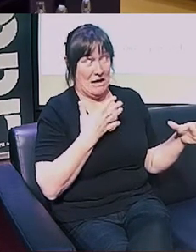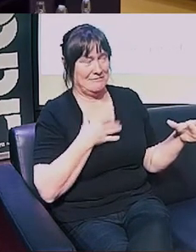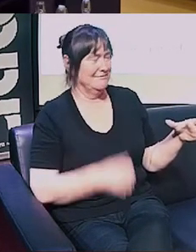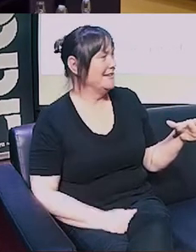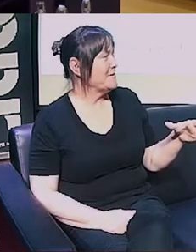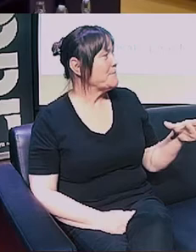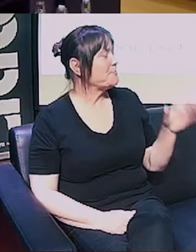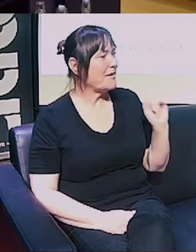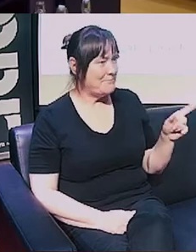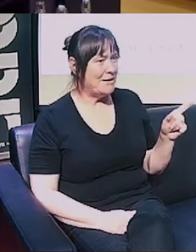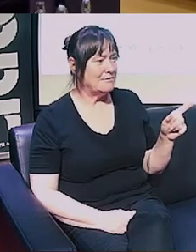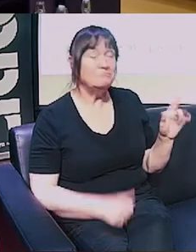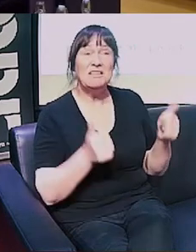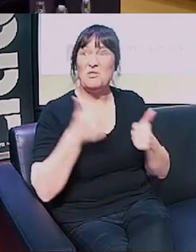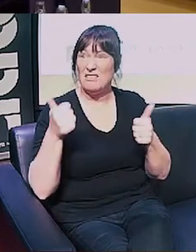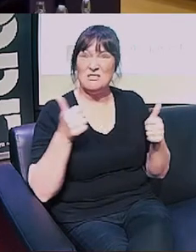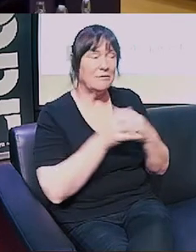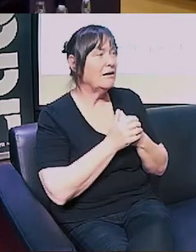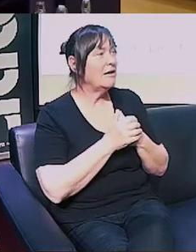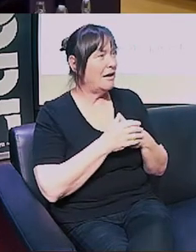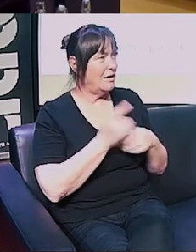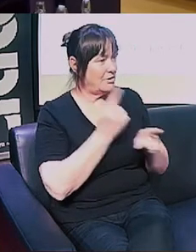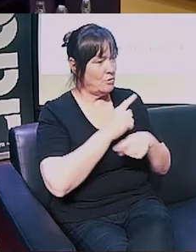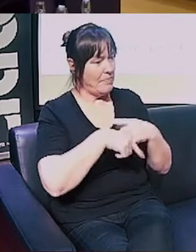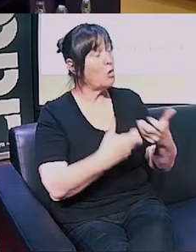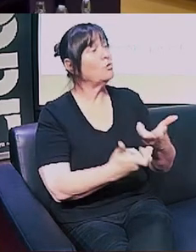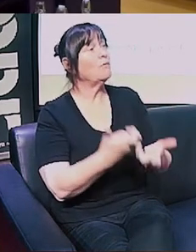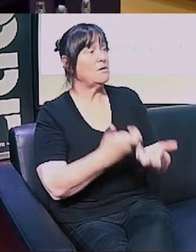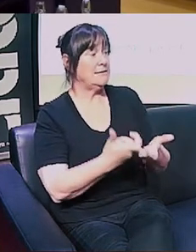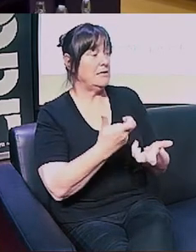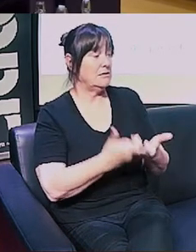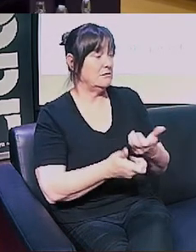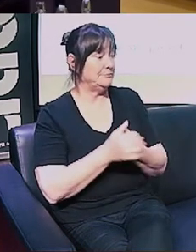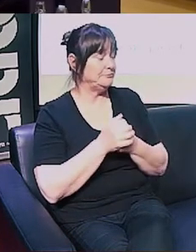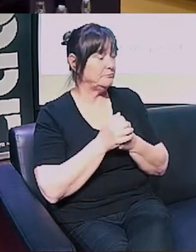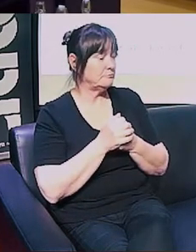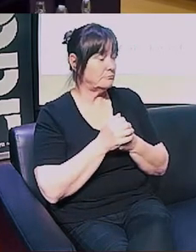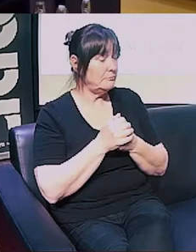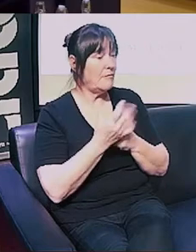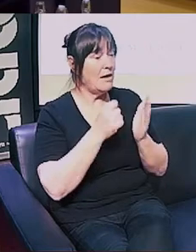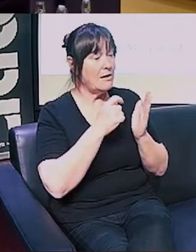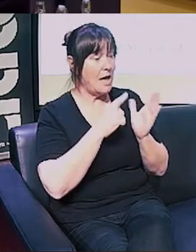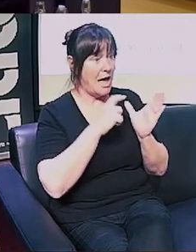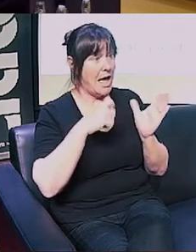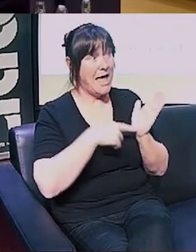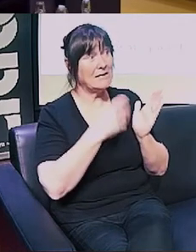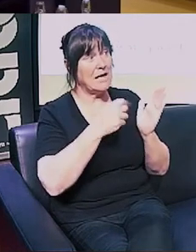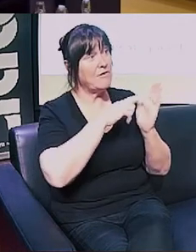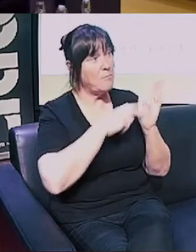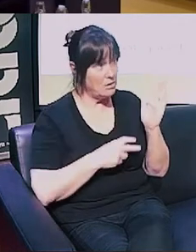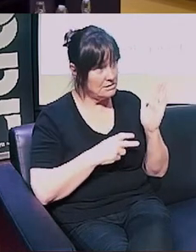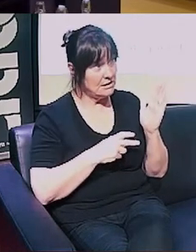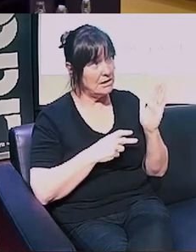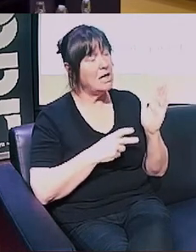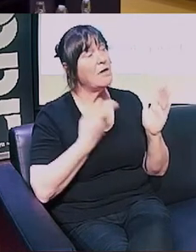But talking about universities, there is a policy of ACT, they aim to withhold funding